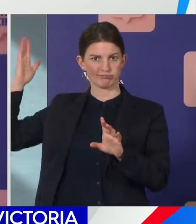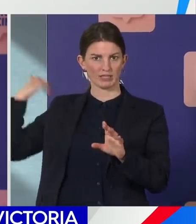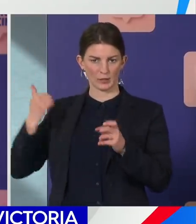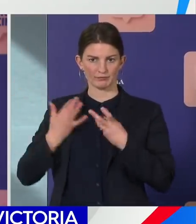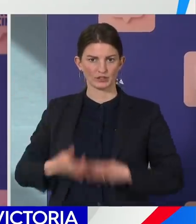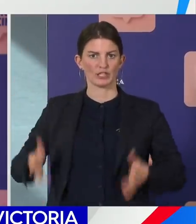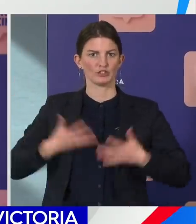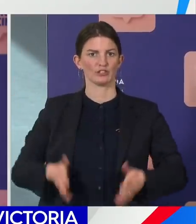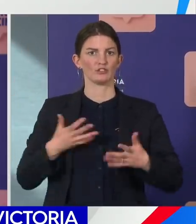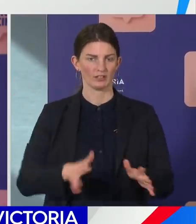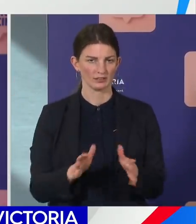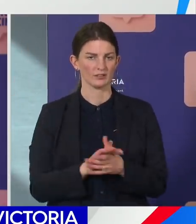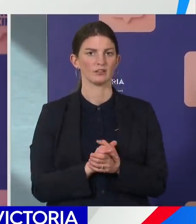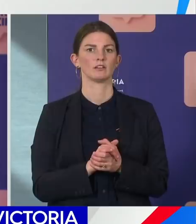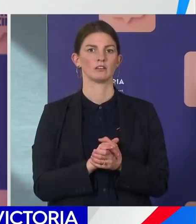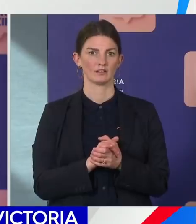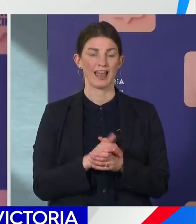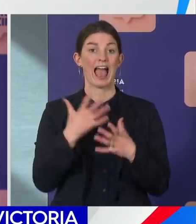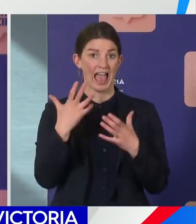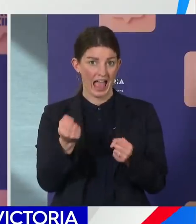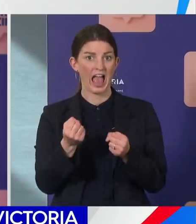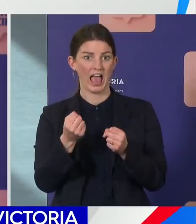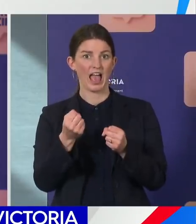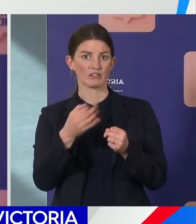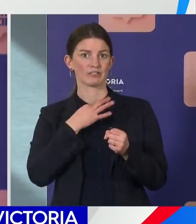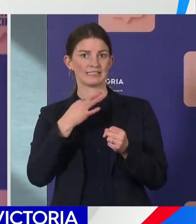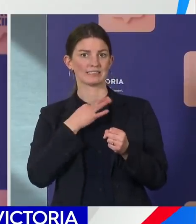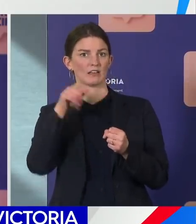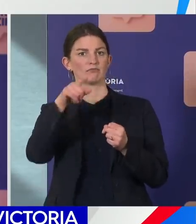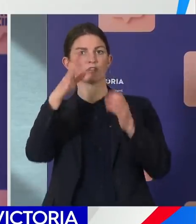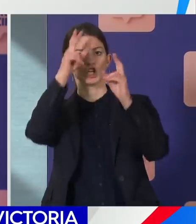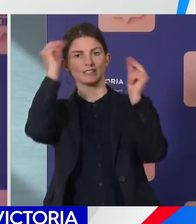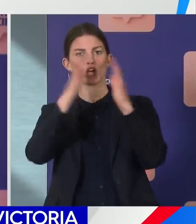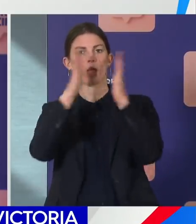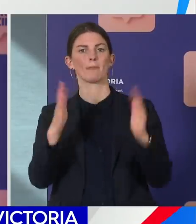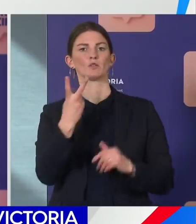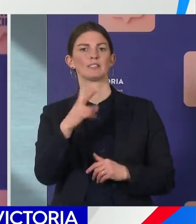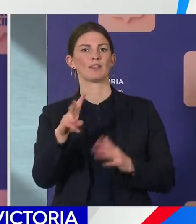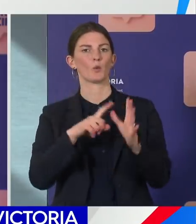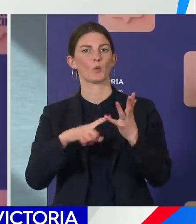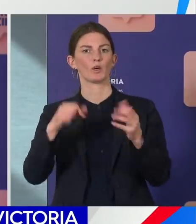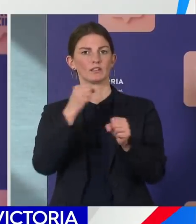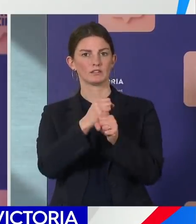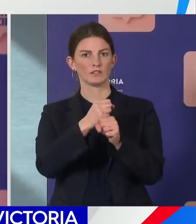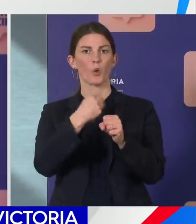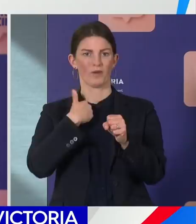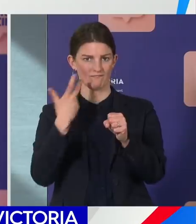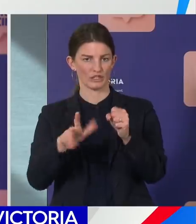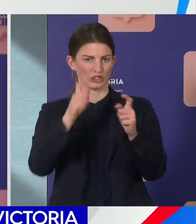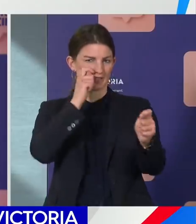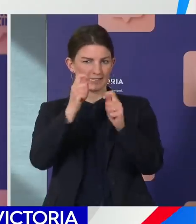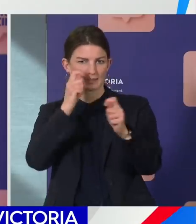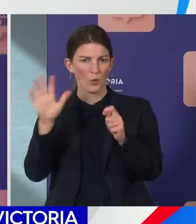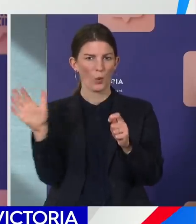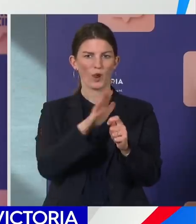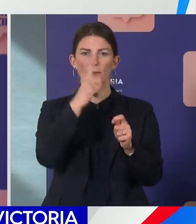exposure at that particular aged care facility on the 20th of August. Testing was undertaken yesterday of all the residents and the staff.